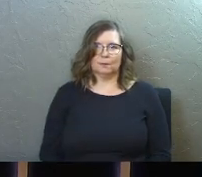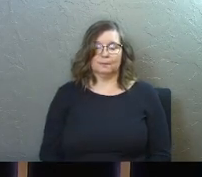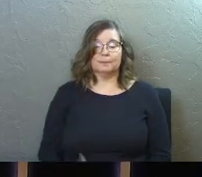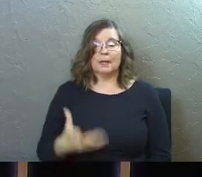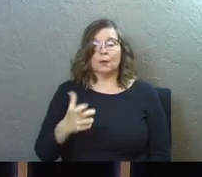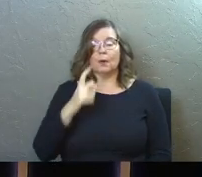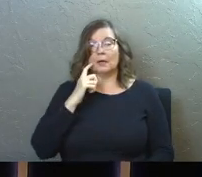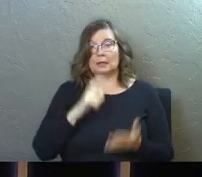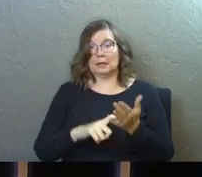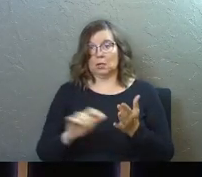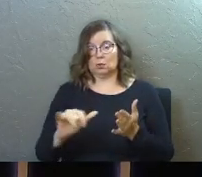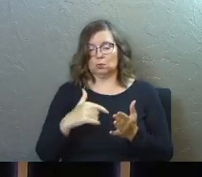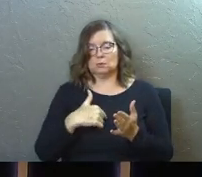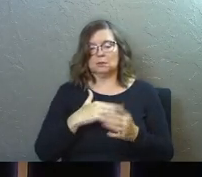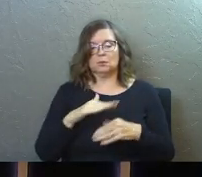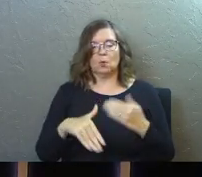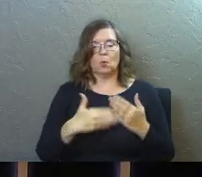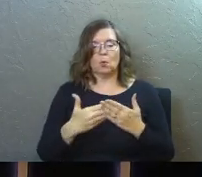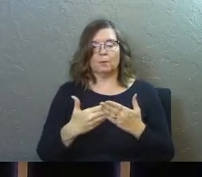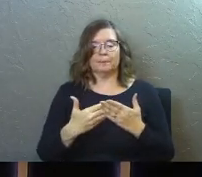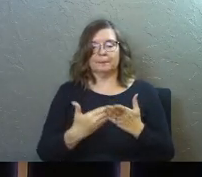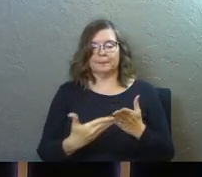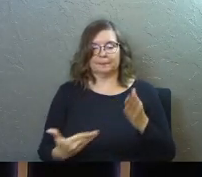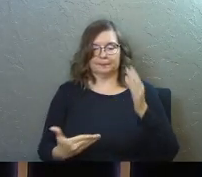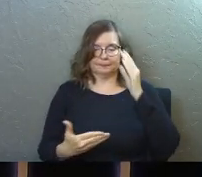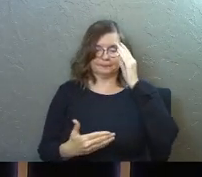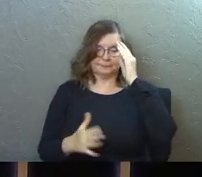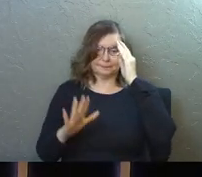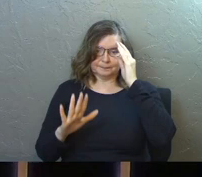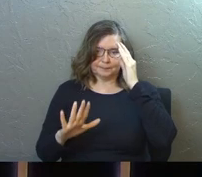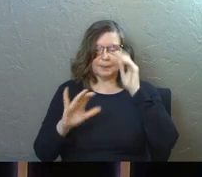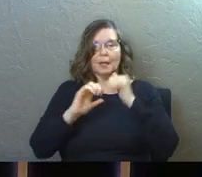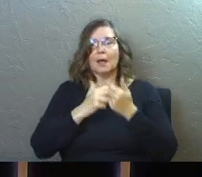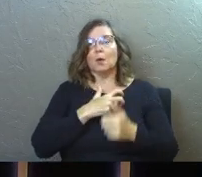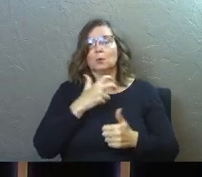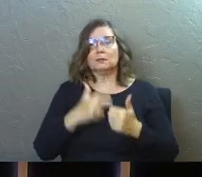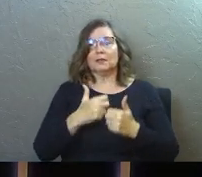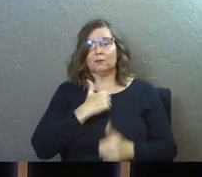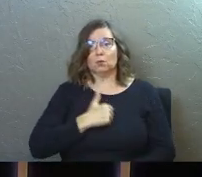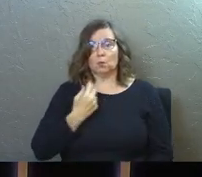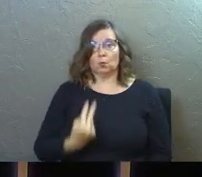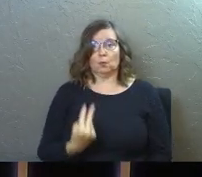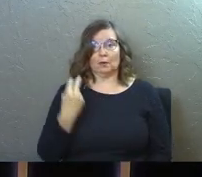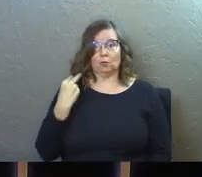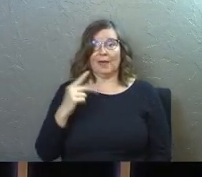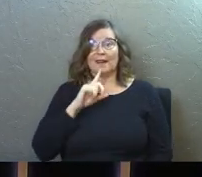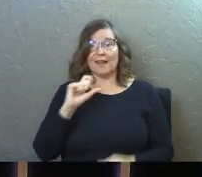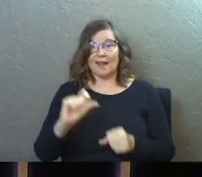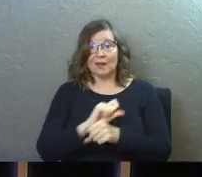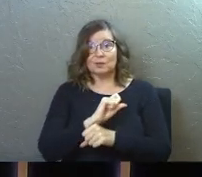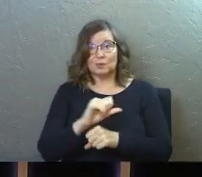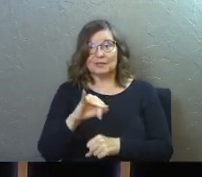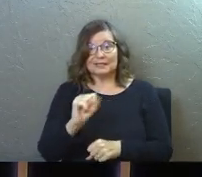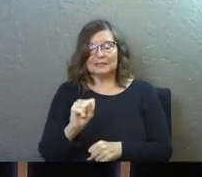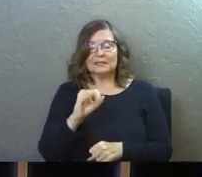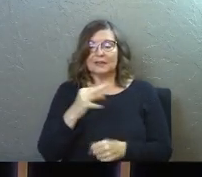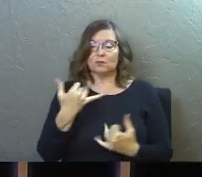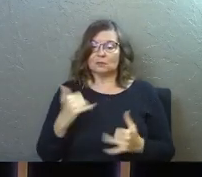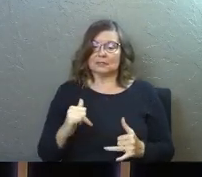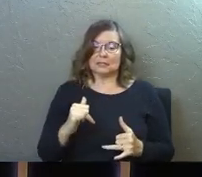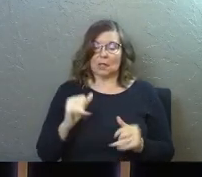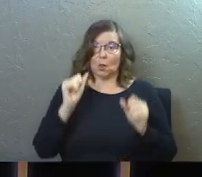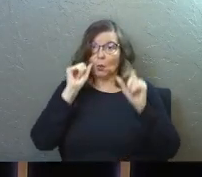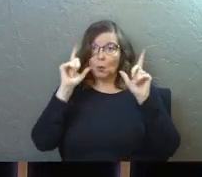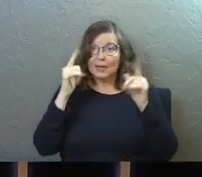I want to acknowledge too, just this whole thing, how difficult regret actually is. If you're still